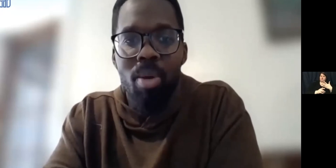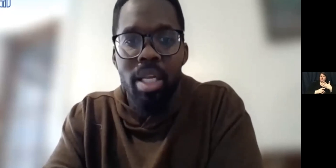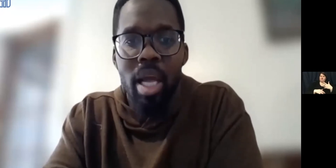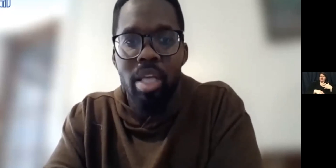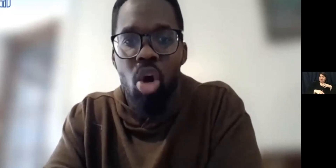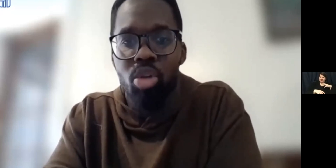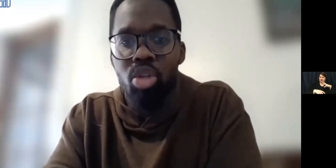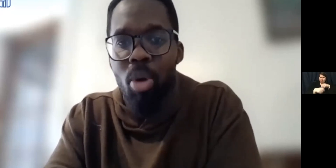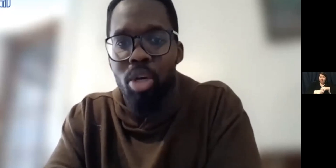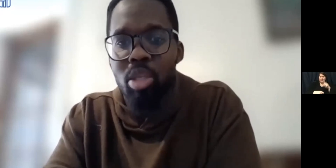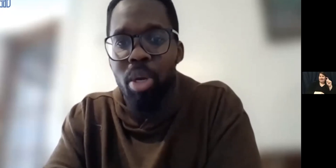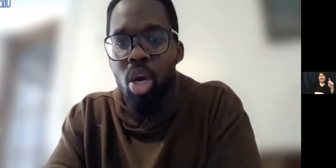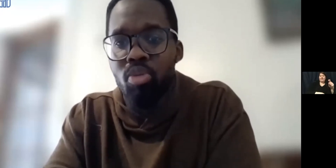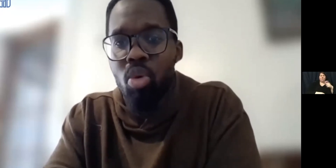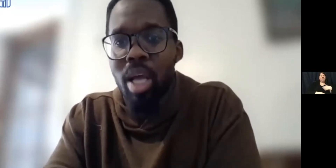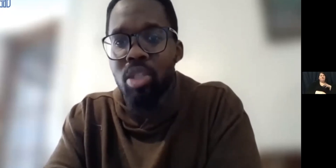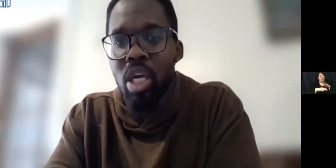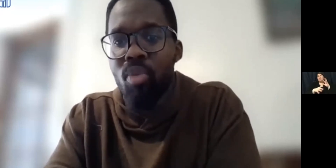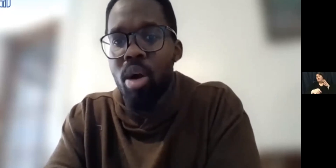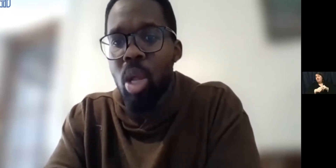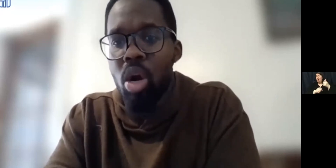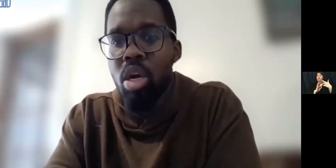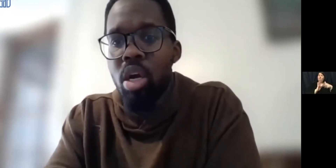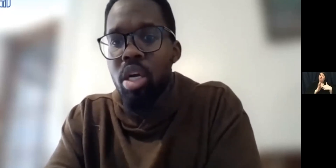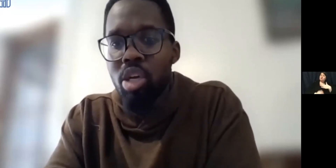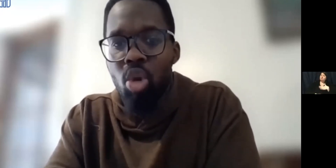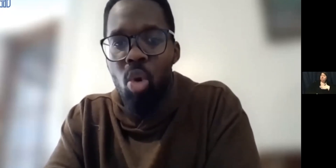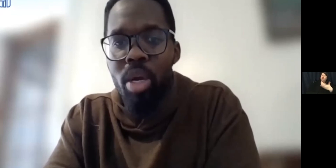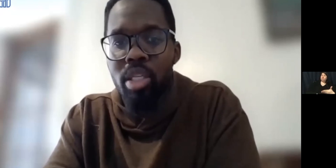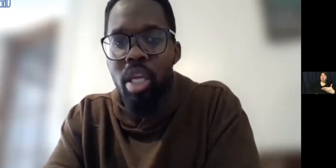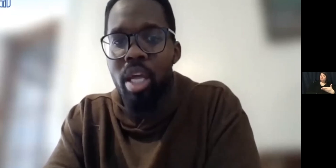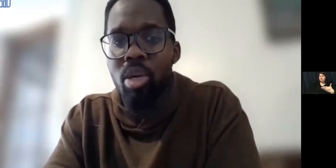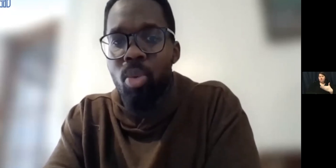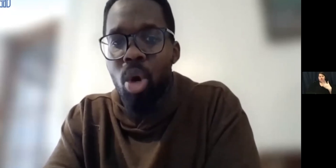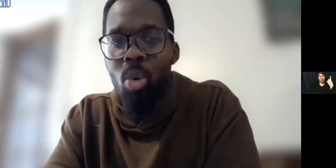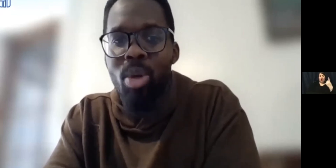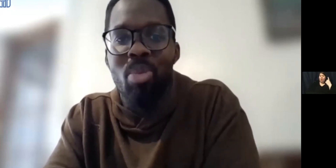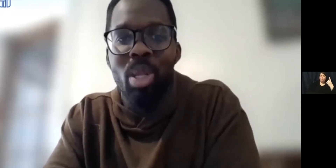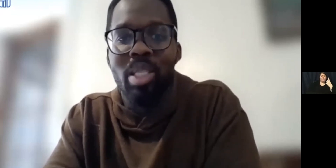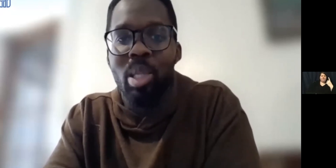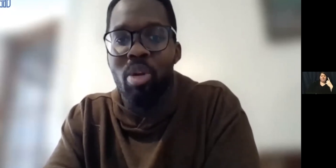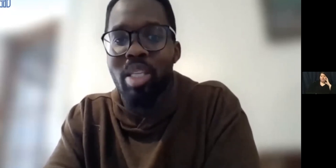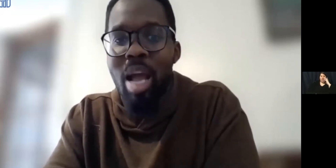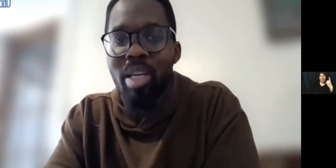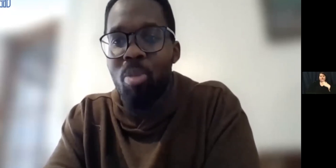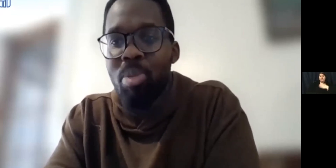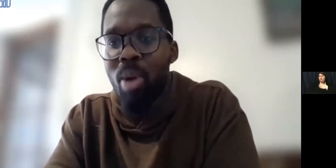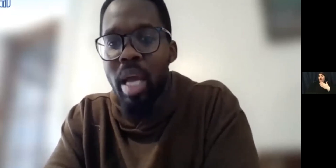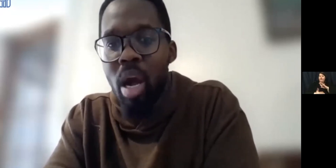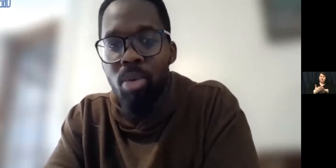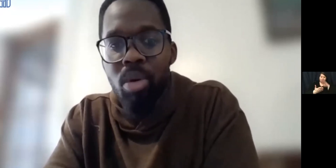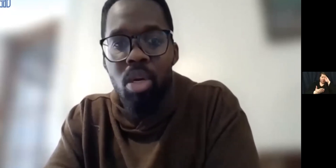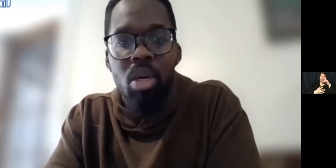When PYD has called her to participate in other roles outside of YLR, she has always and will always be willing to lend her time to